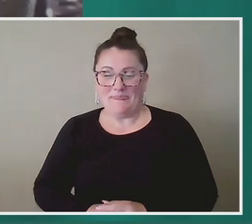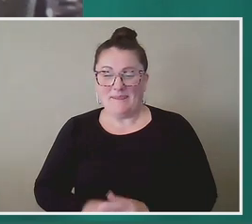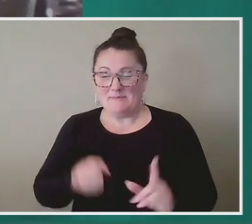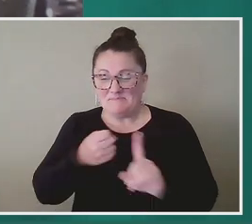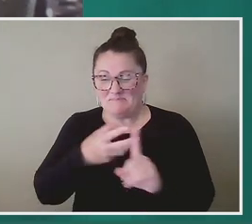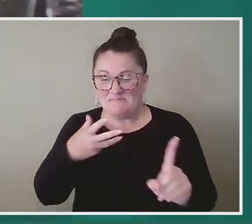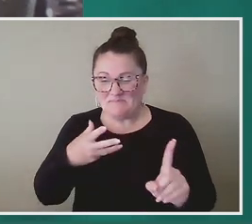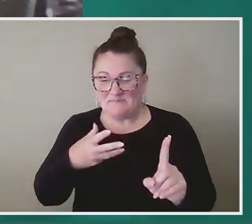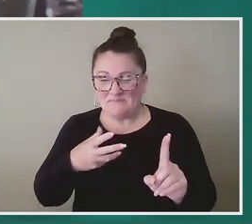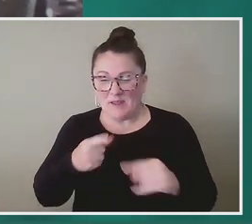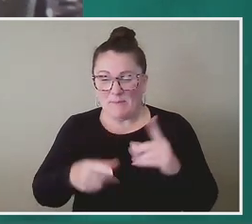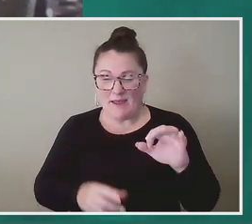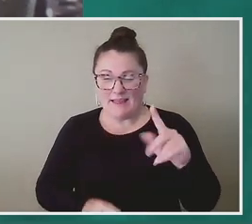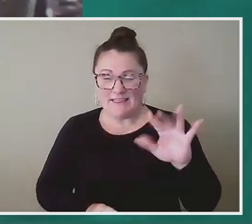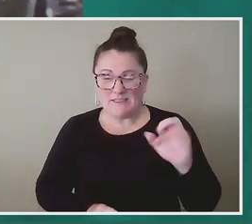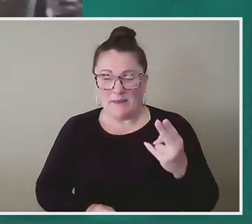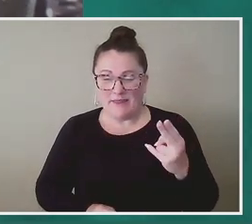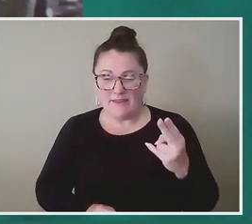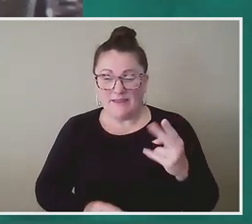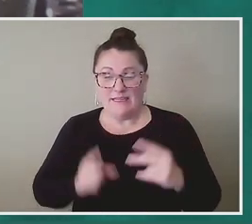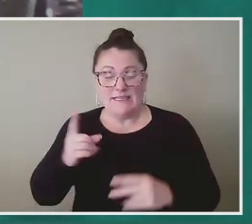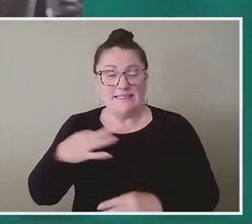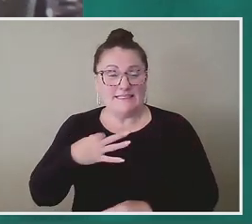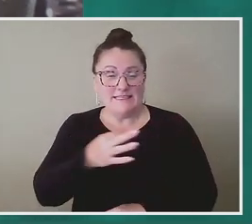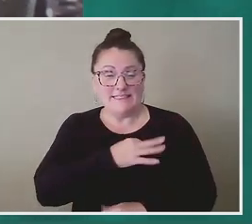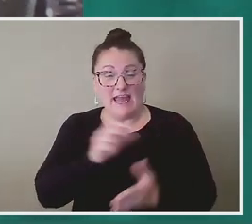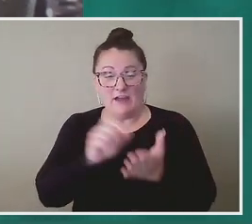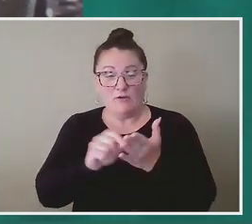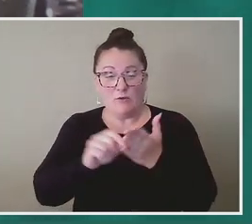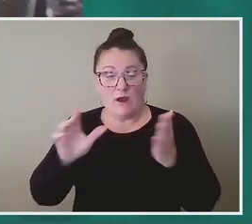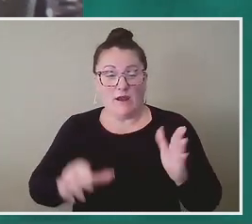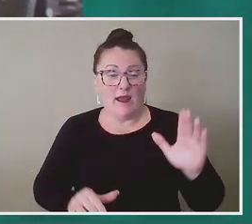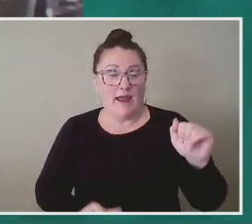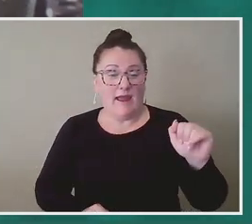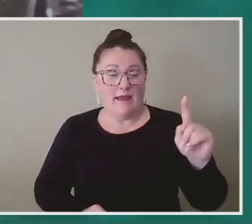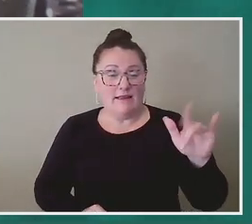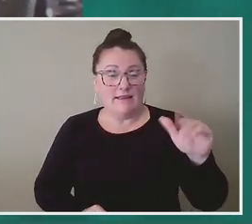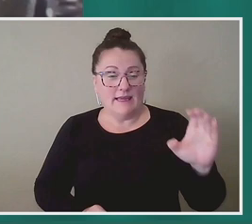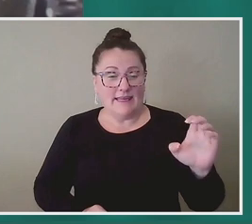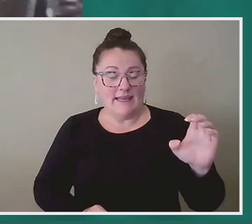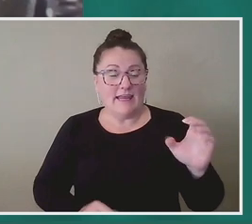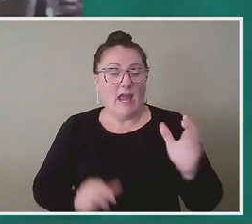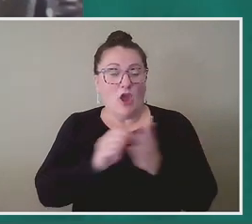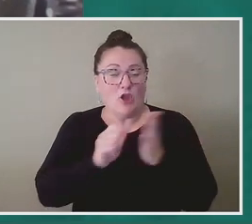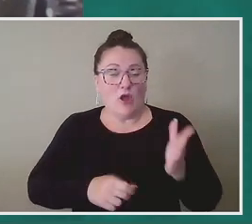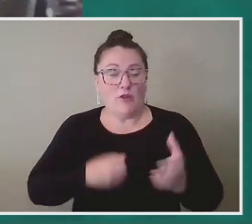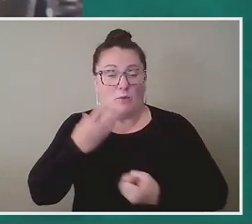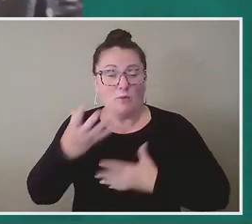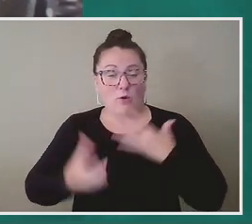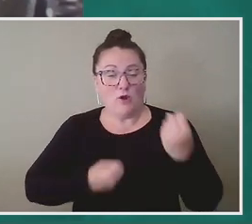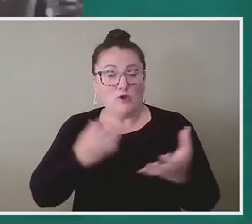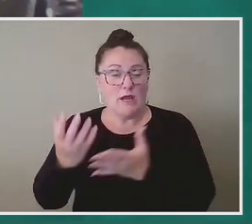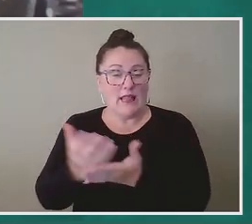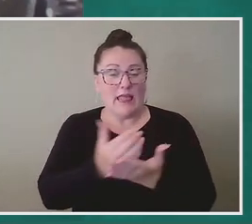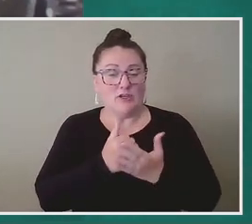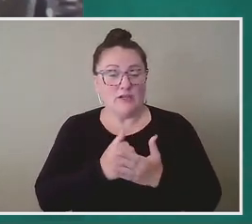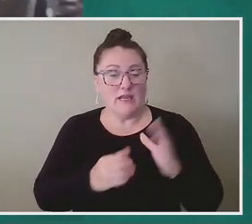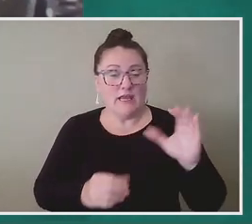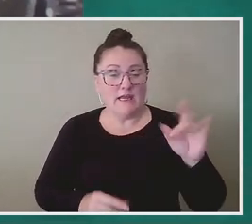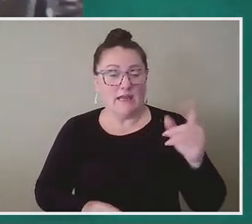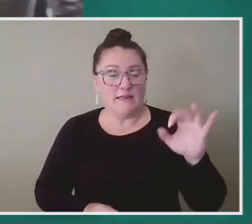Smith. He's a staff writer at The Atlantic and author of the poetry collection Counting Dissent. He